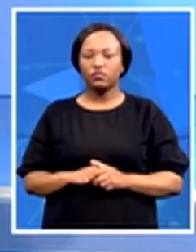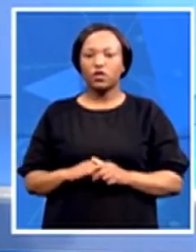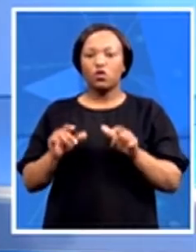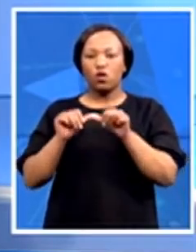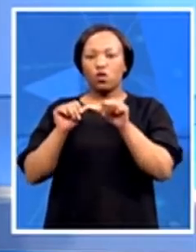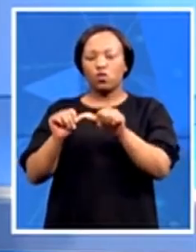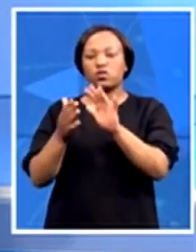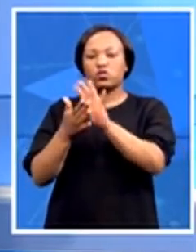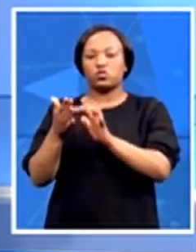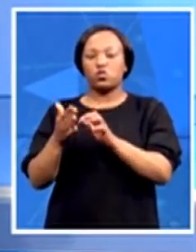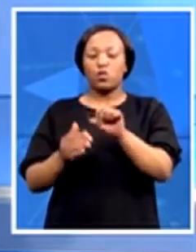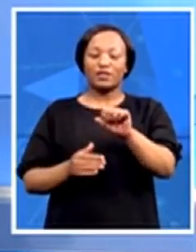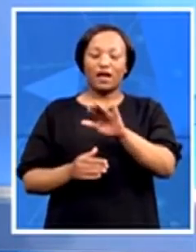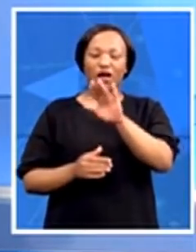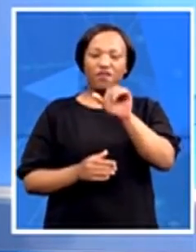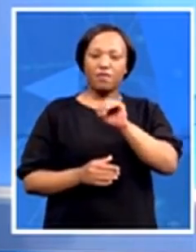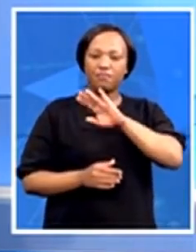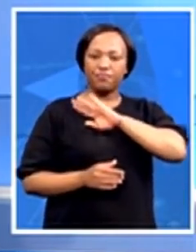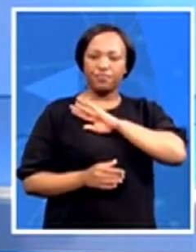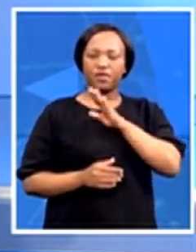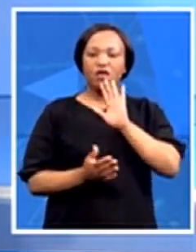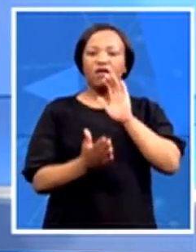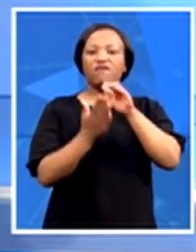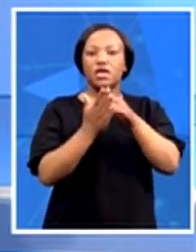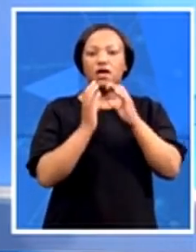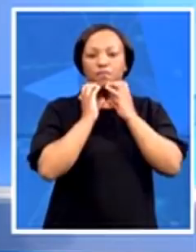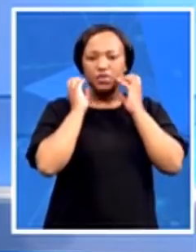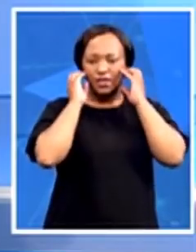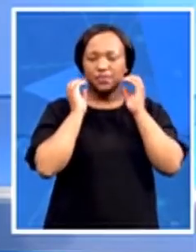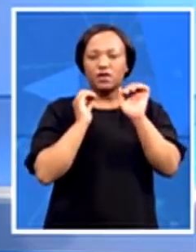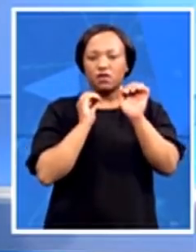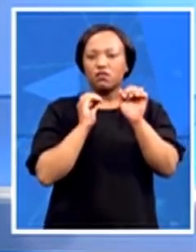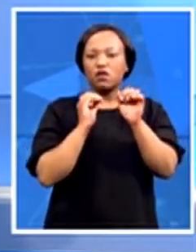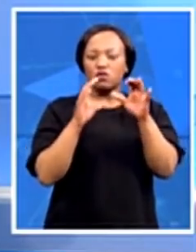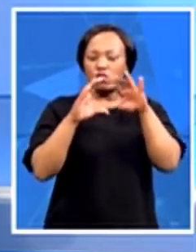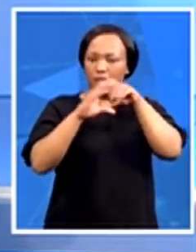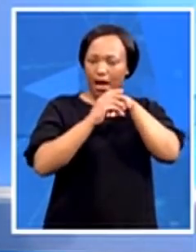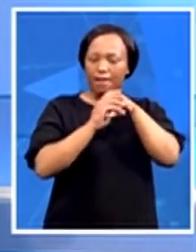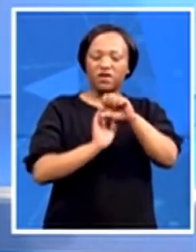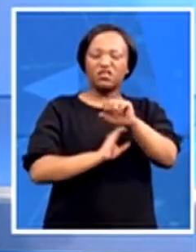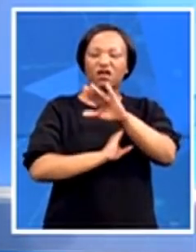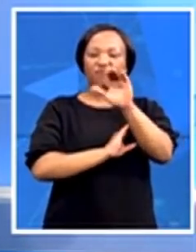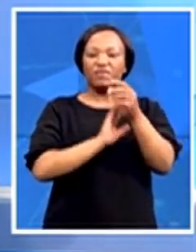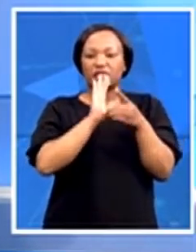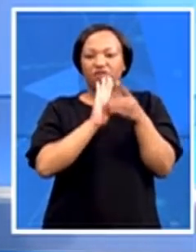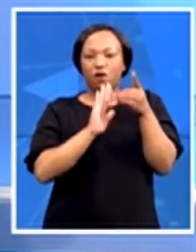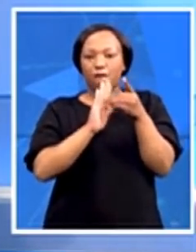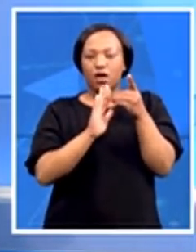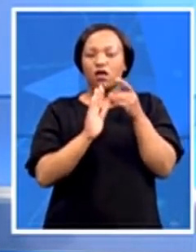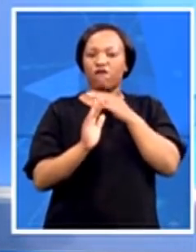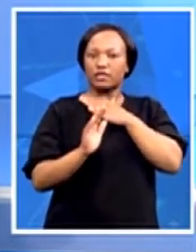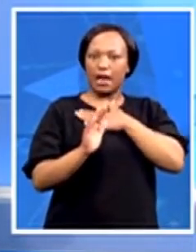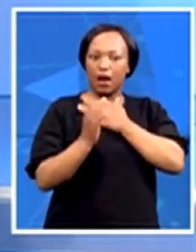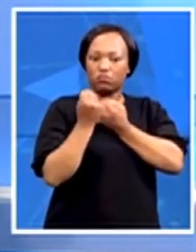...arrived in Mozambique to form part of the Southern African Development Community's Standby Force. This despite calls for the Defence